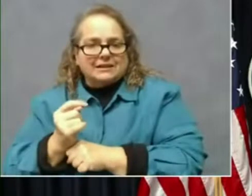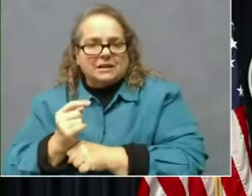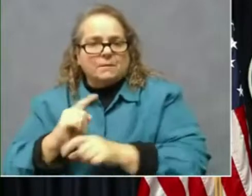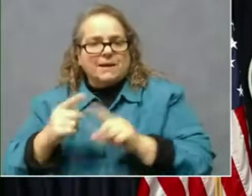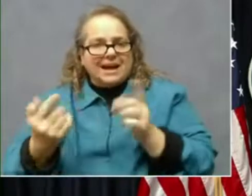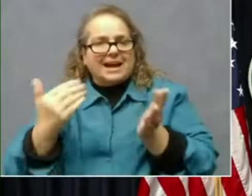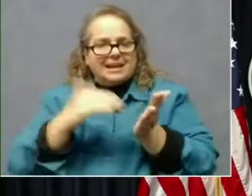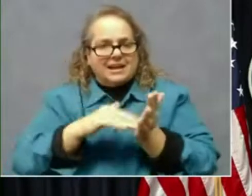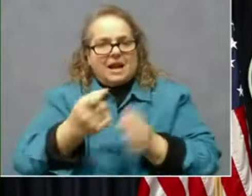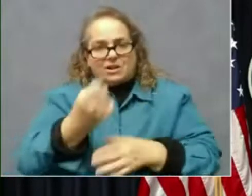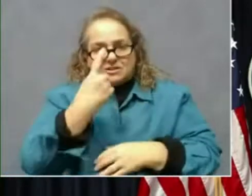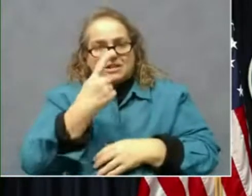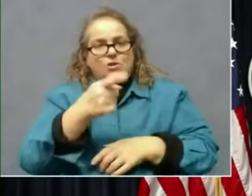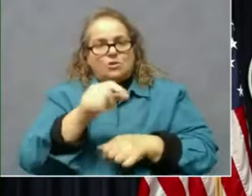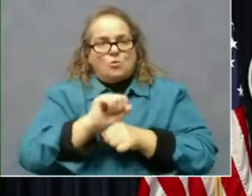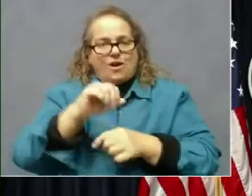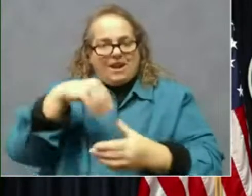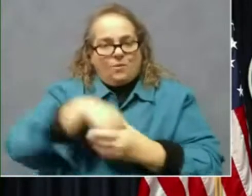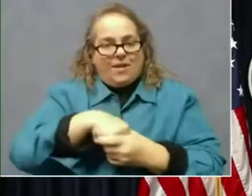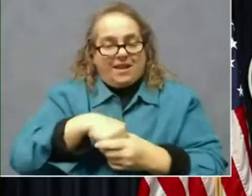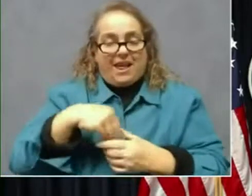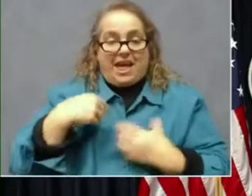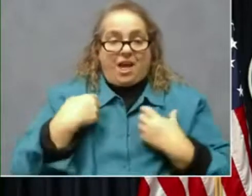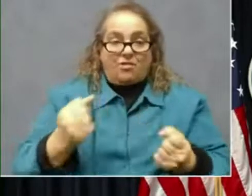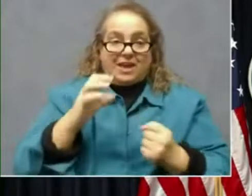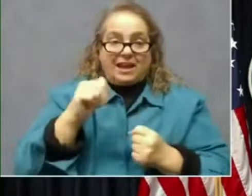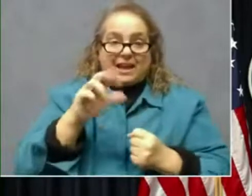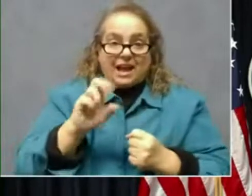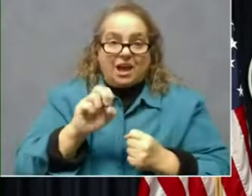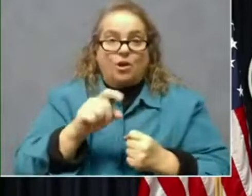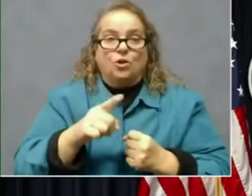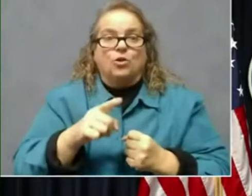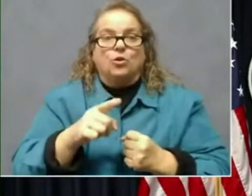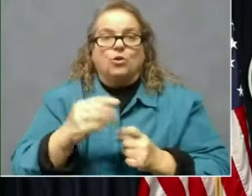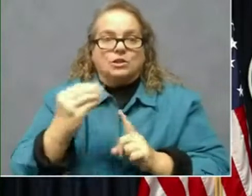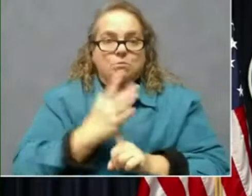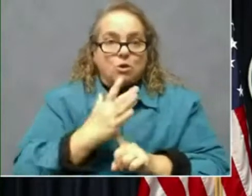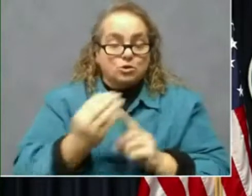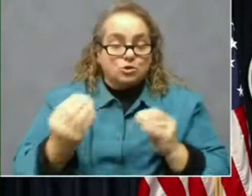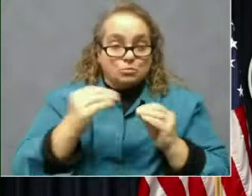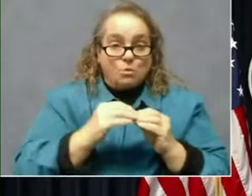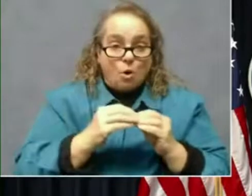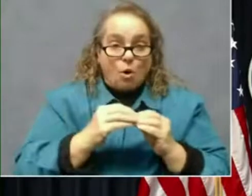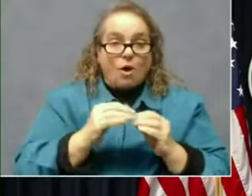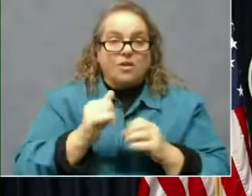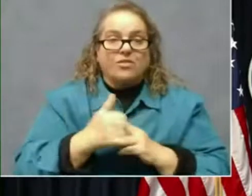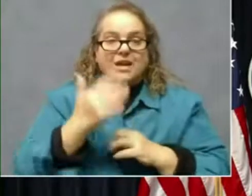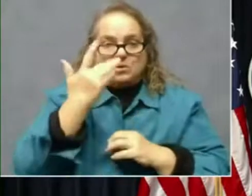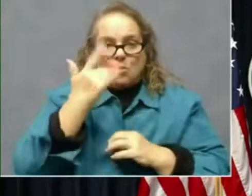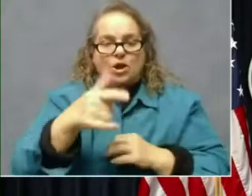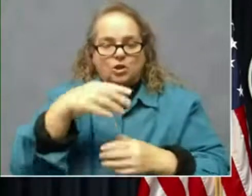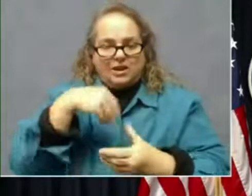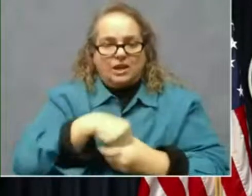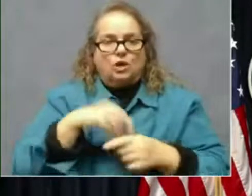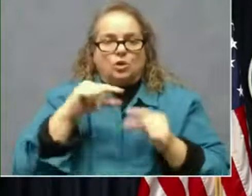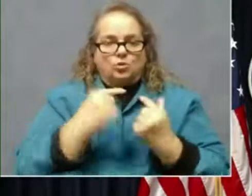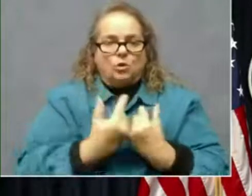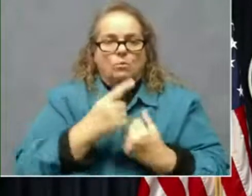understand you work in the healthcare area, you're certainly exposed to more. That's why you're in Group 1A.